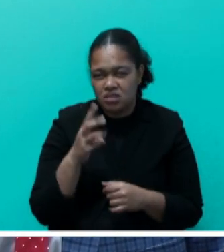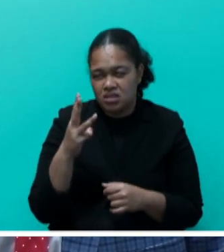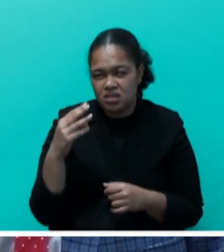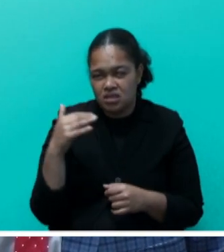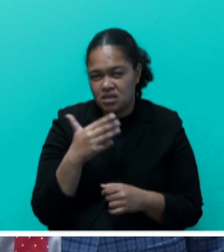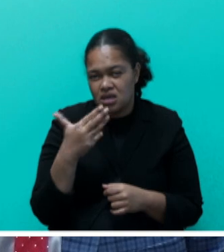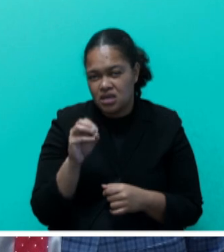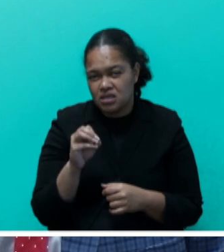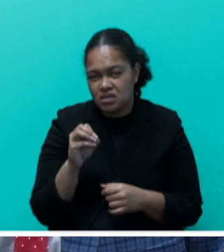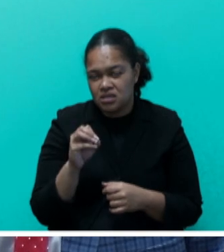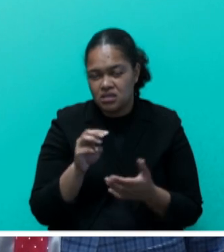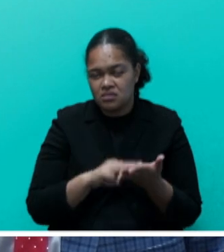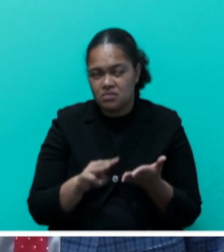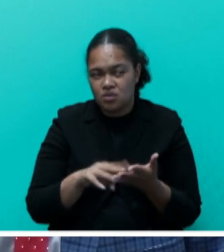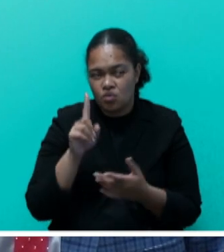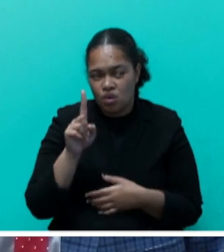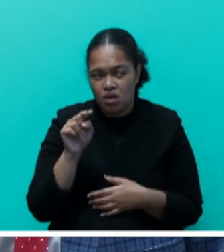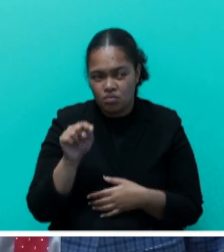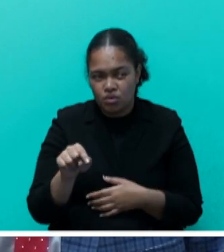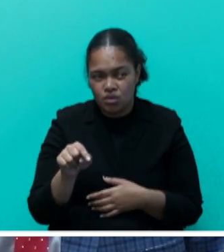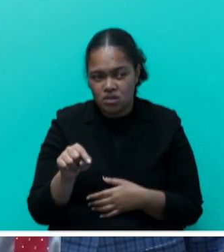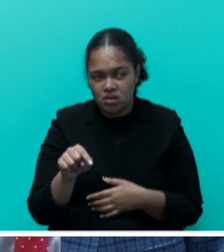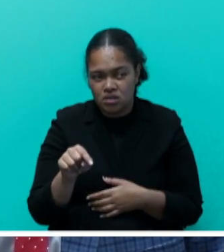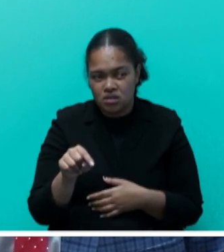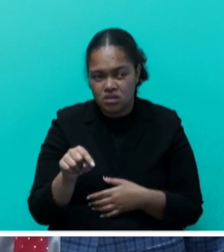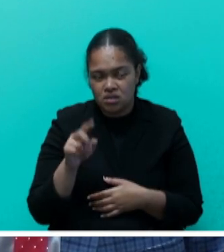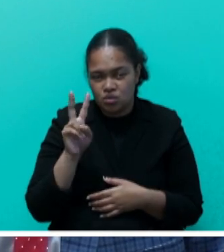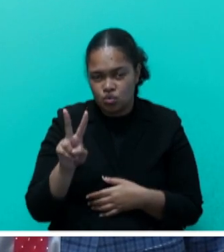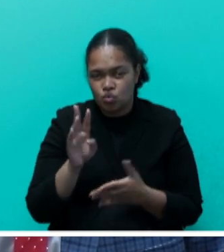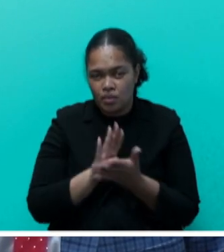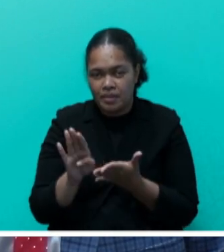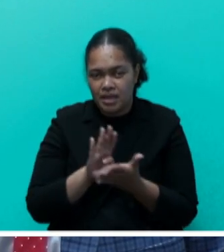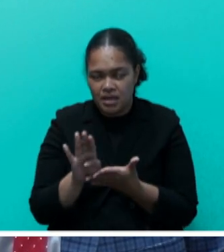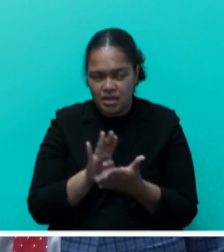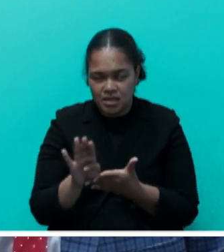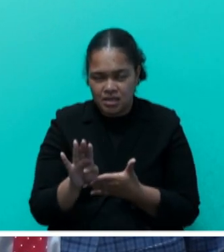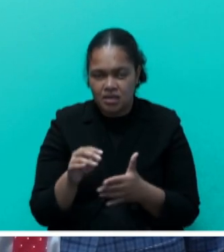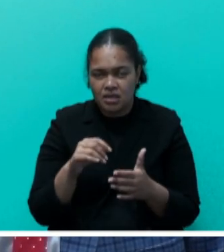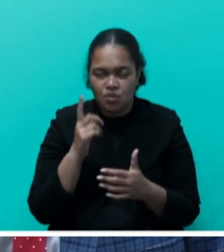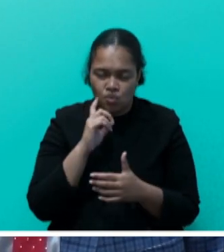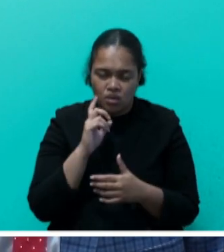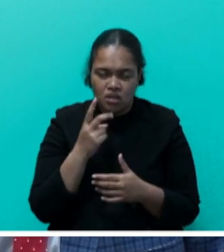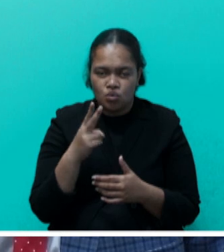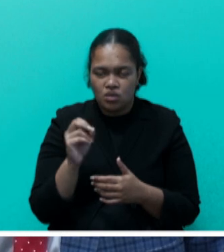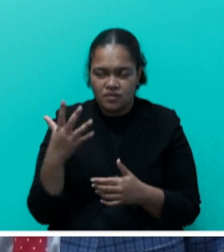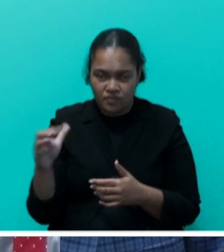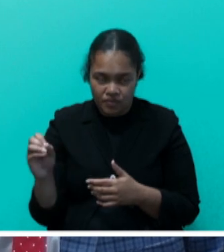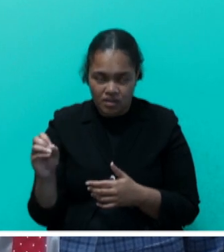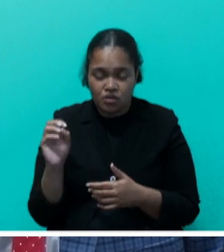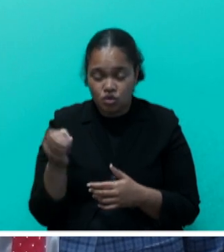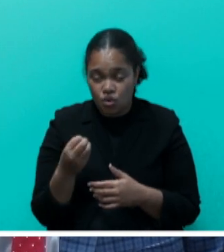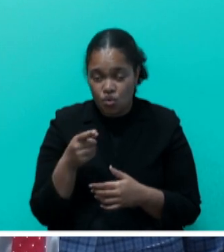in the water sector and approximately 1.22 billion in sanitation by 2050. The measures shall